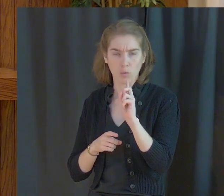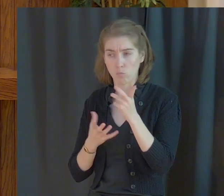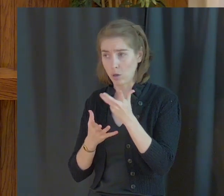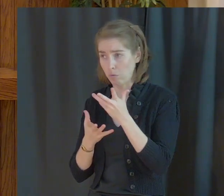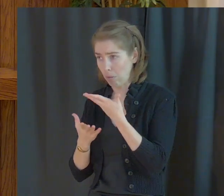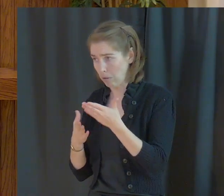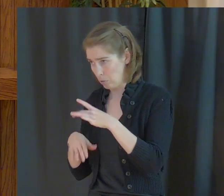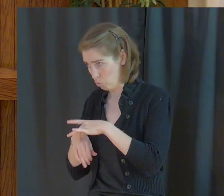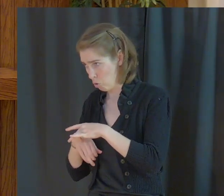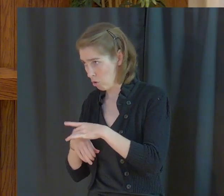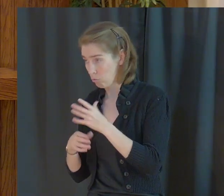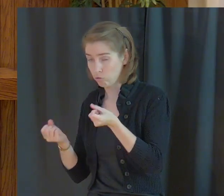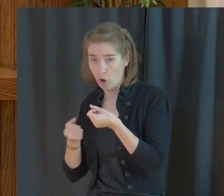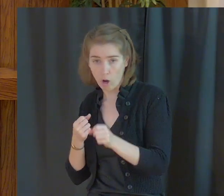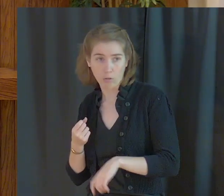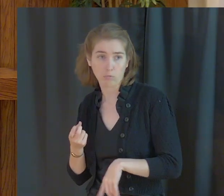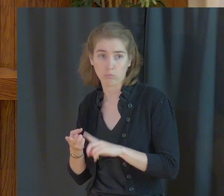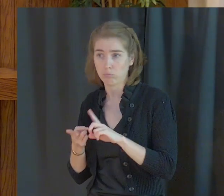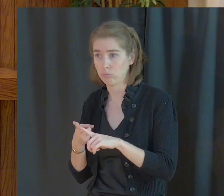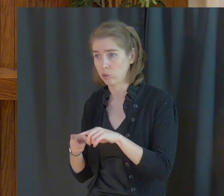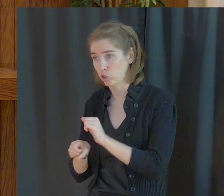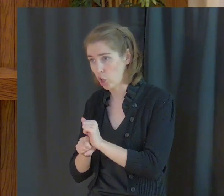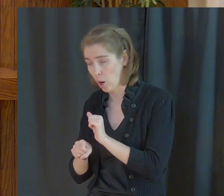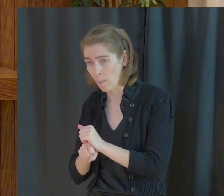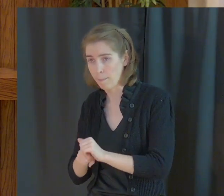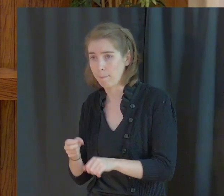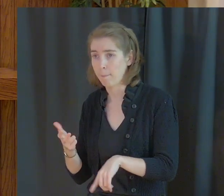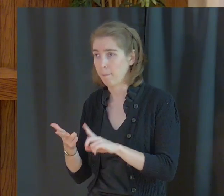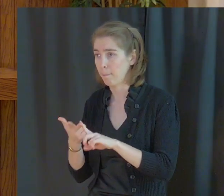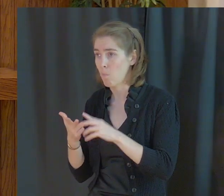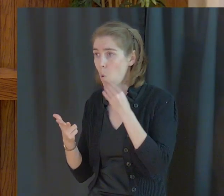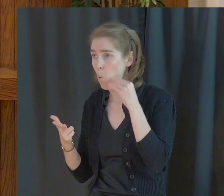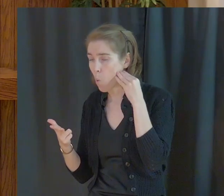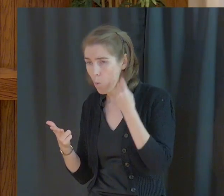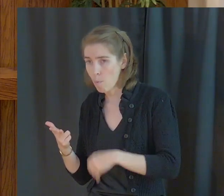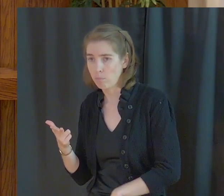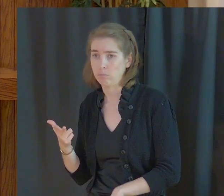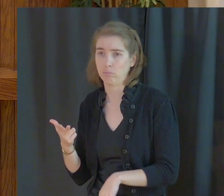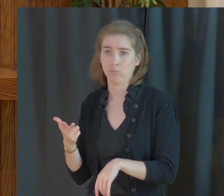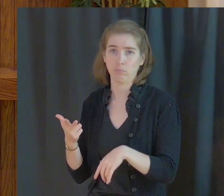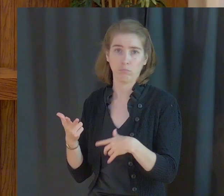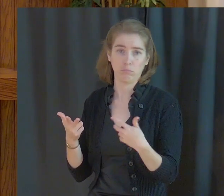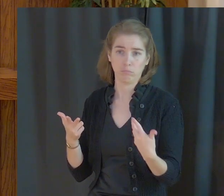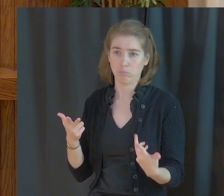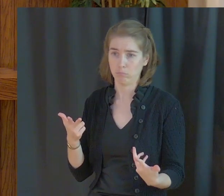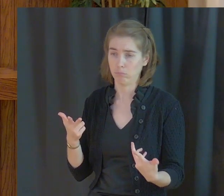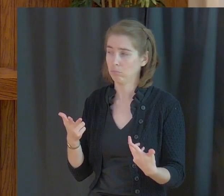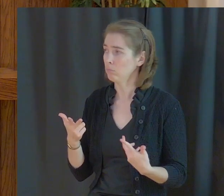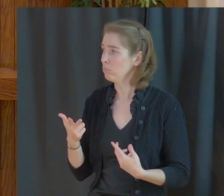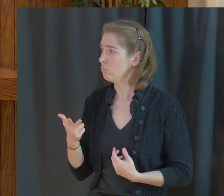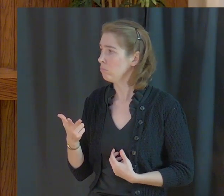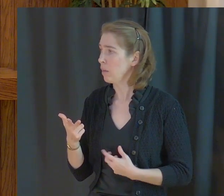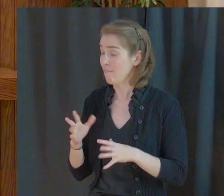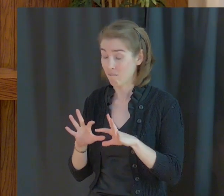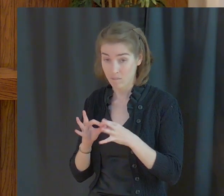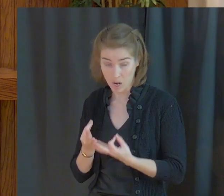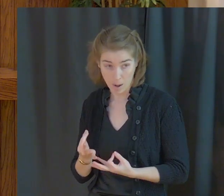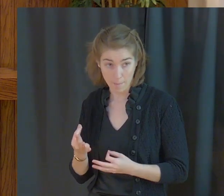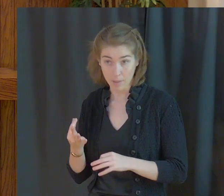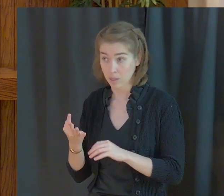on this earth? car, job, home, family,